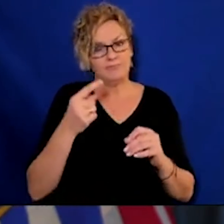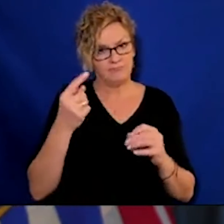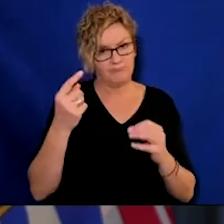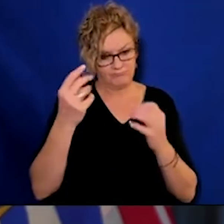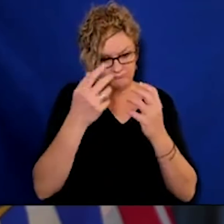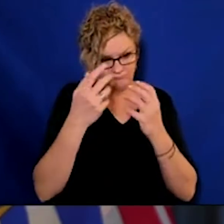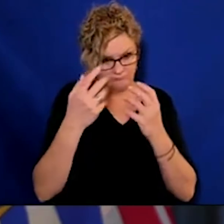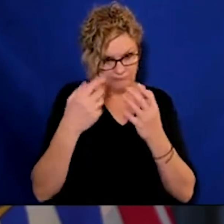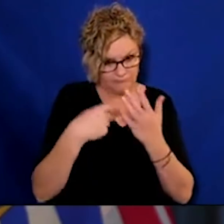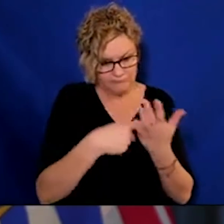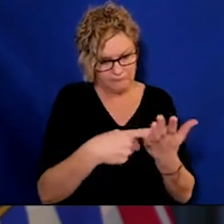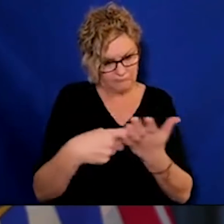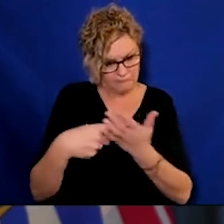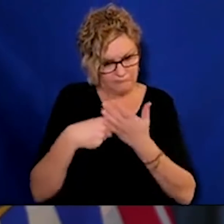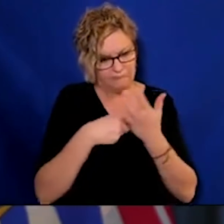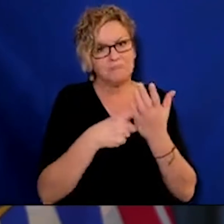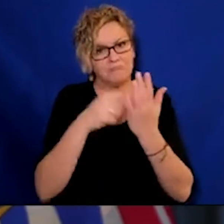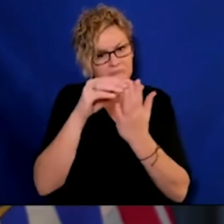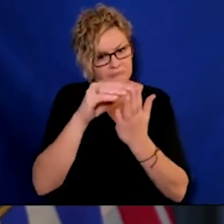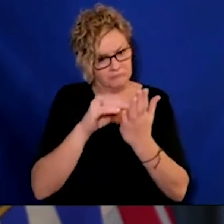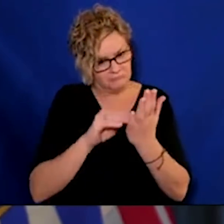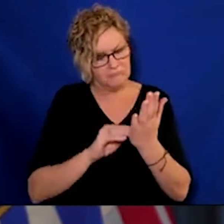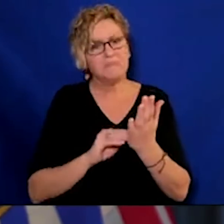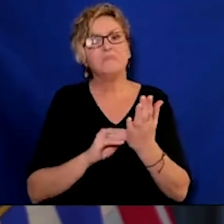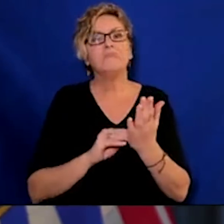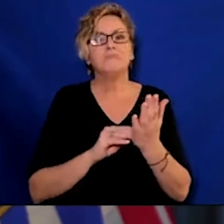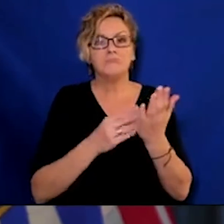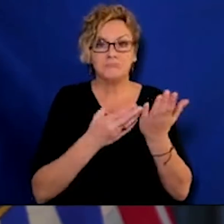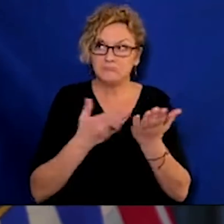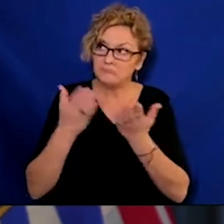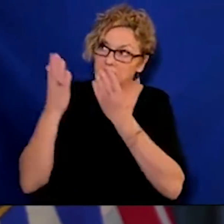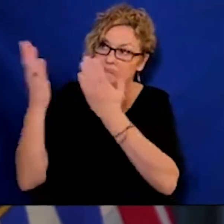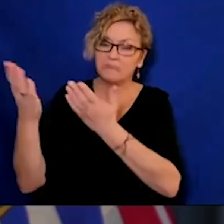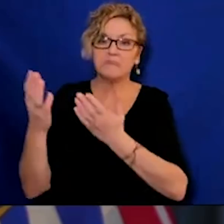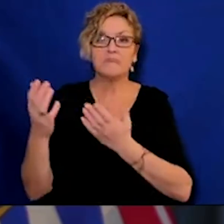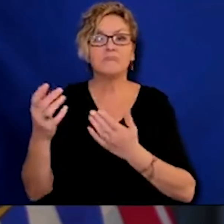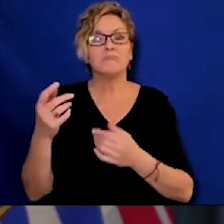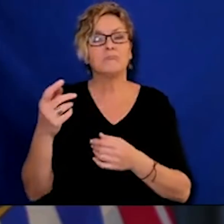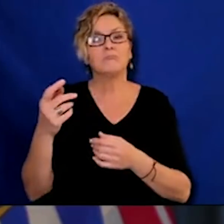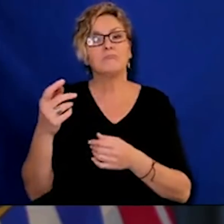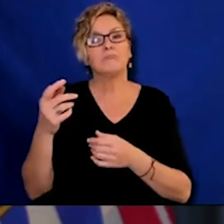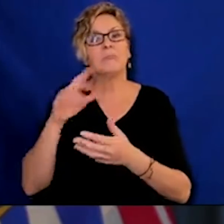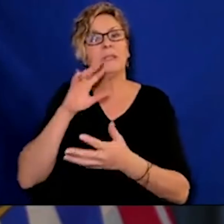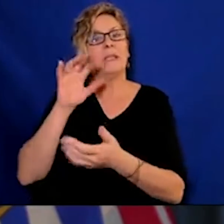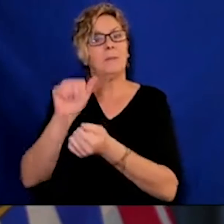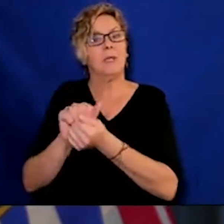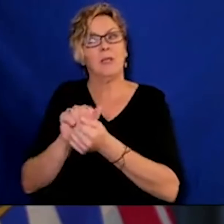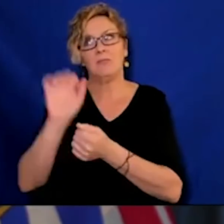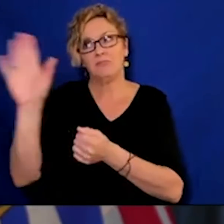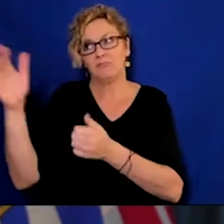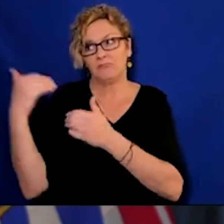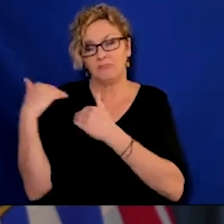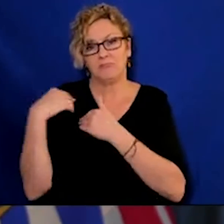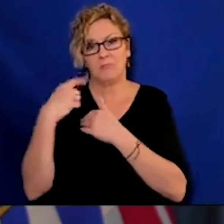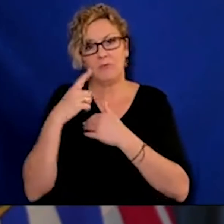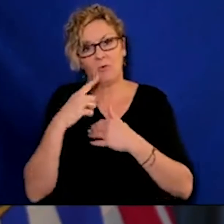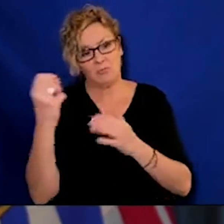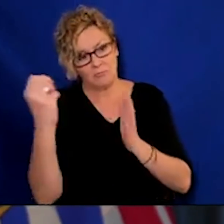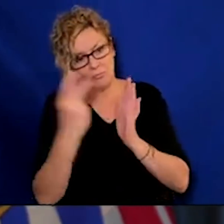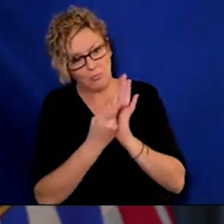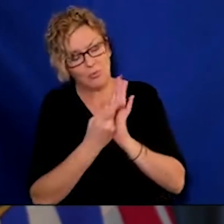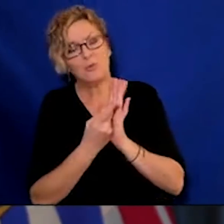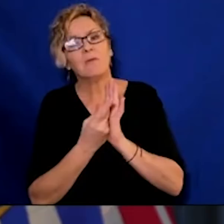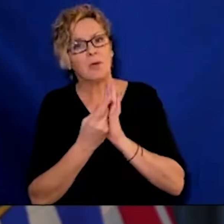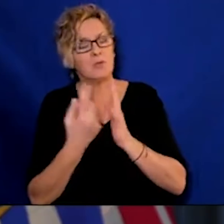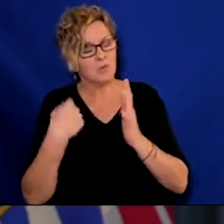Here in the province, we have also across the country developed some new working principles for how vaccine will roll out and we are working